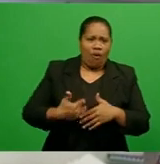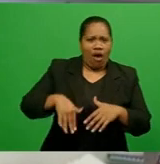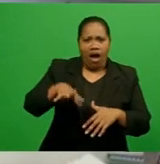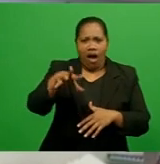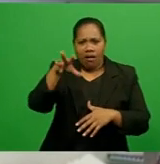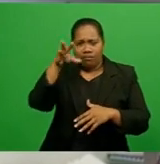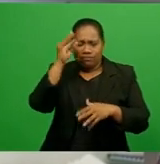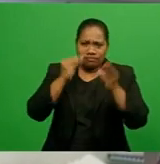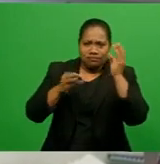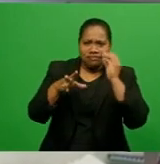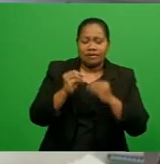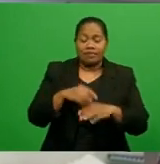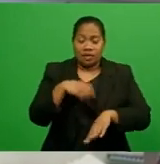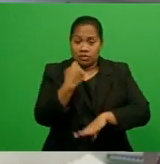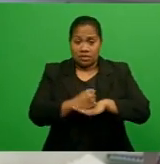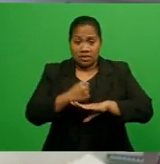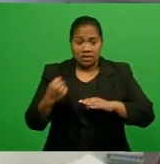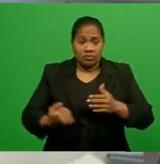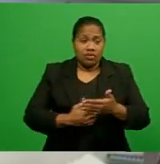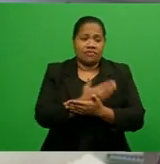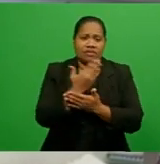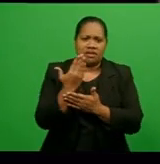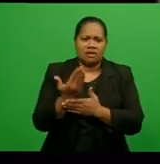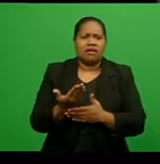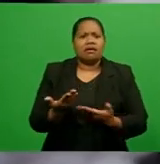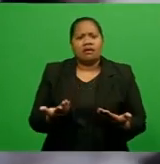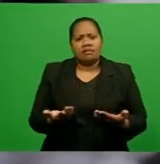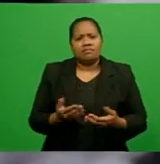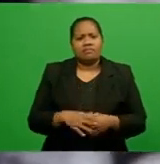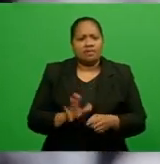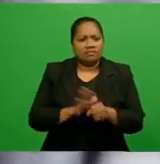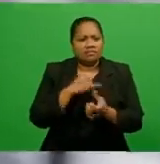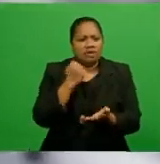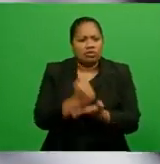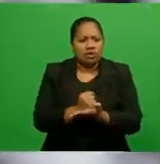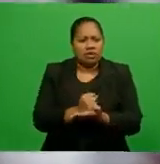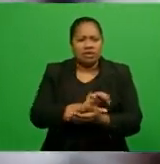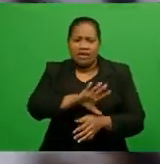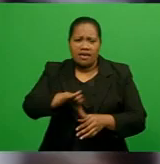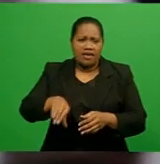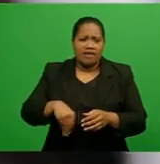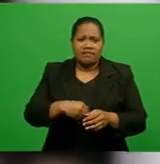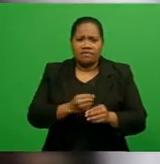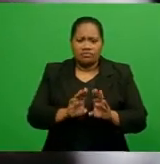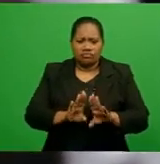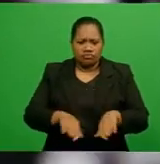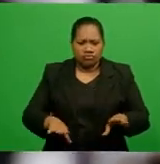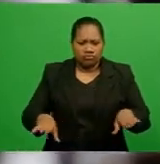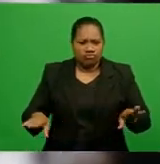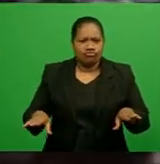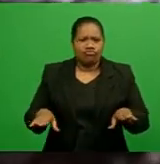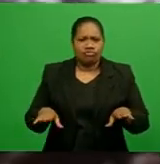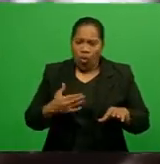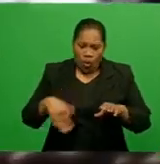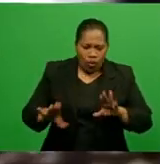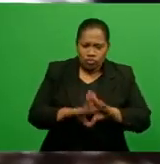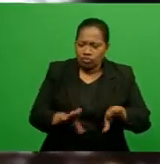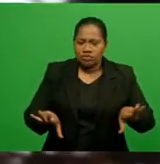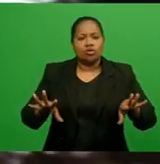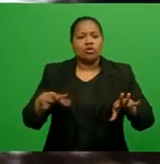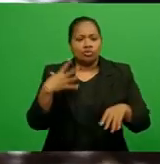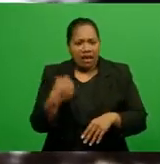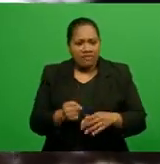ensured every kid, every child received a Fijian flag, a